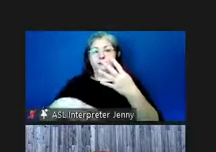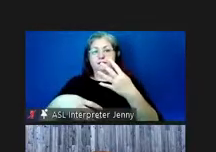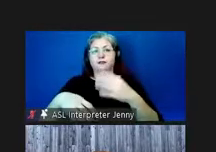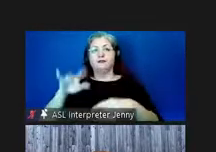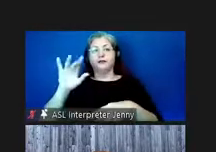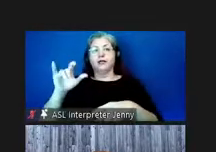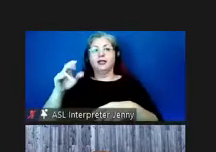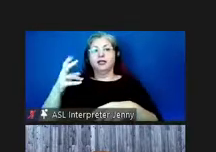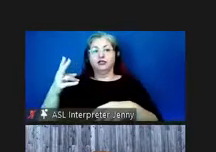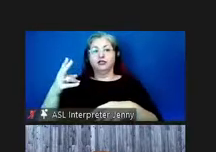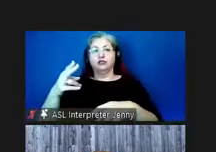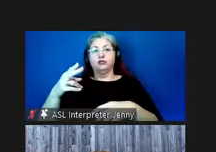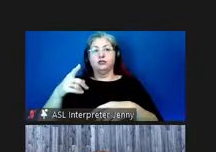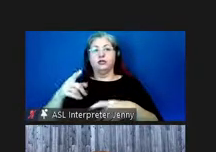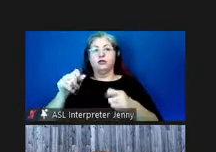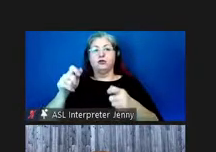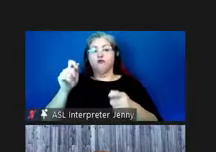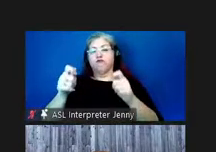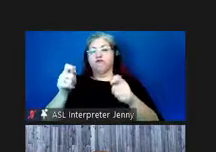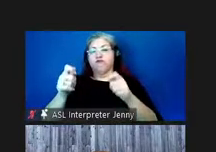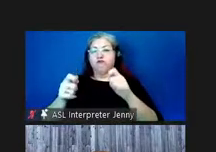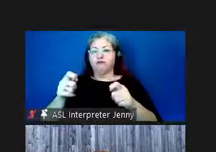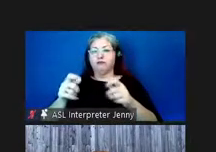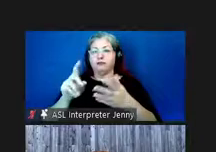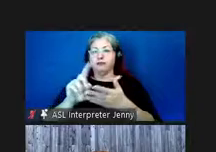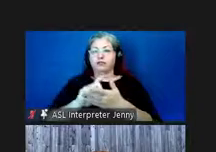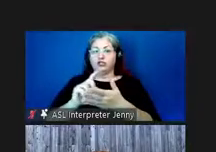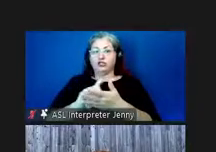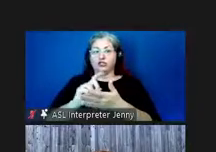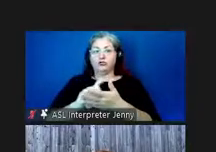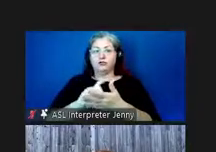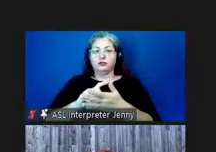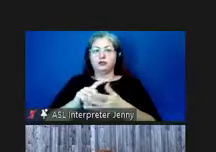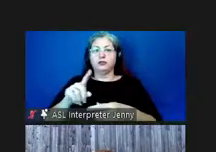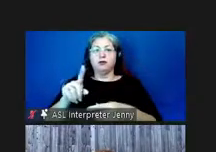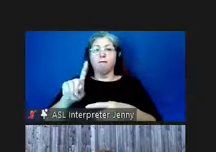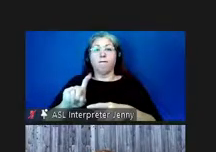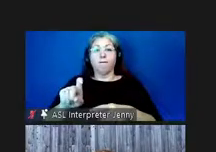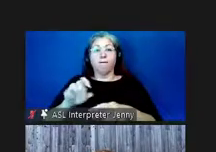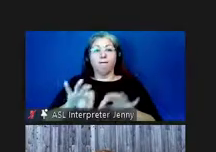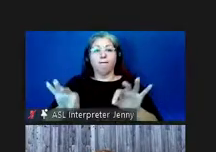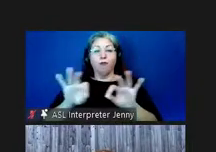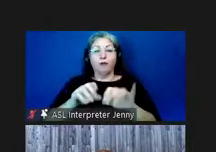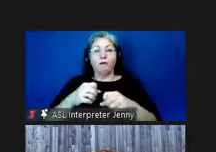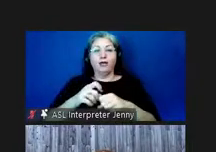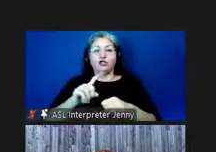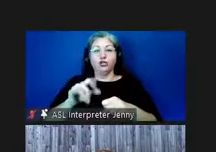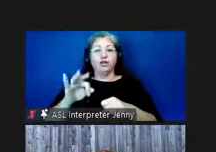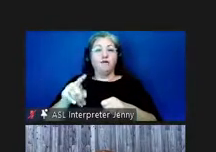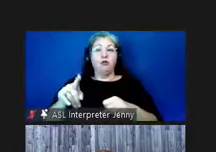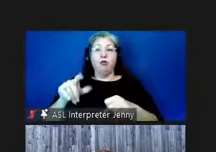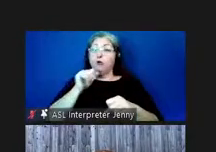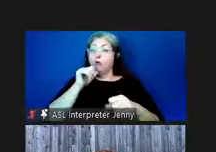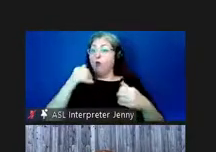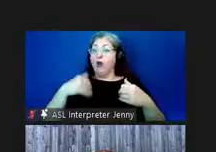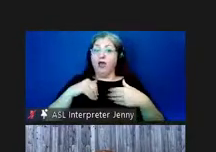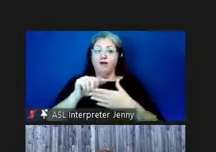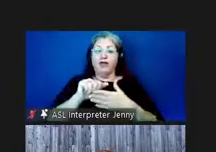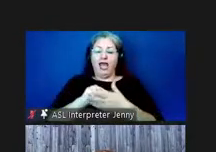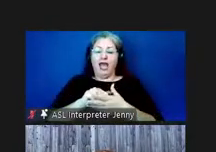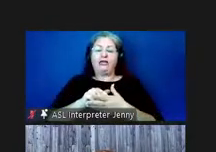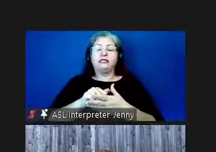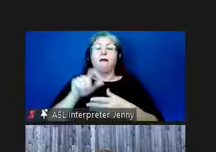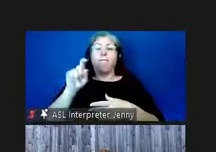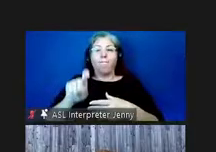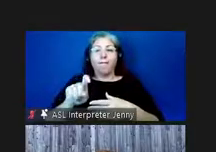and then you can edit the dictionary there um and you got to make sure like i said earlier if you do not create an account your data